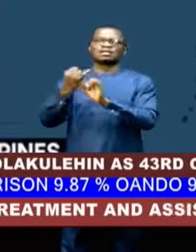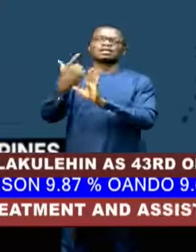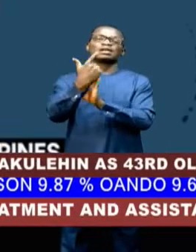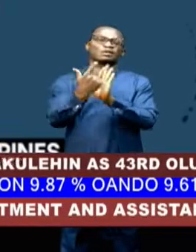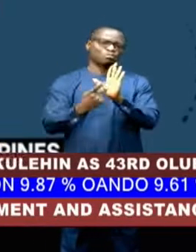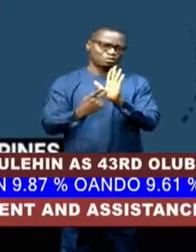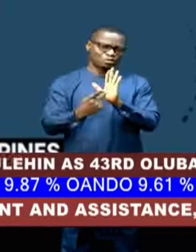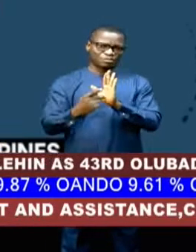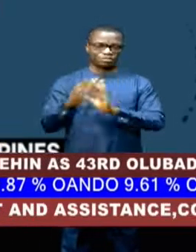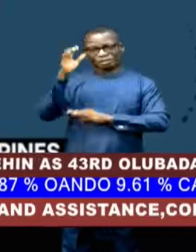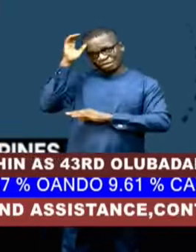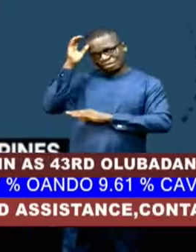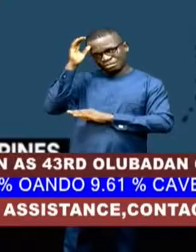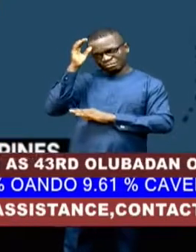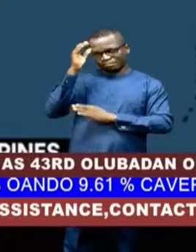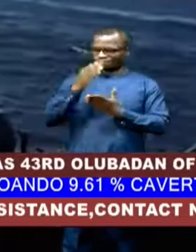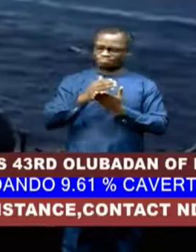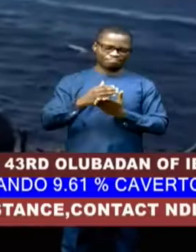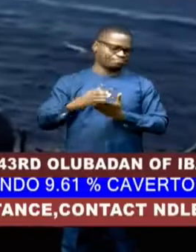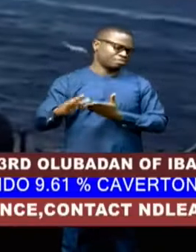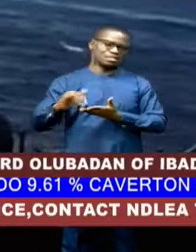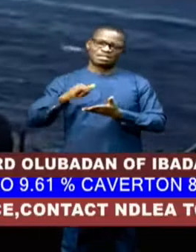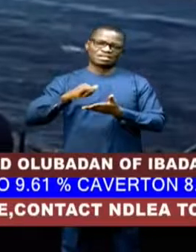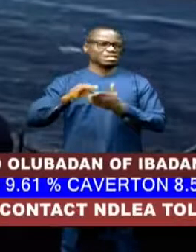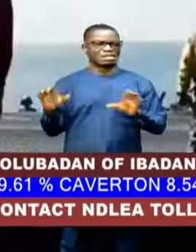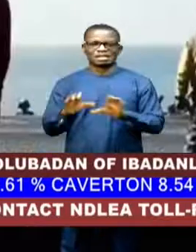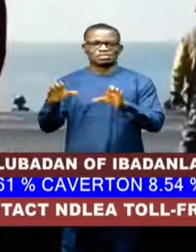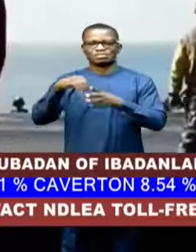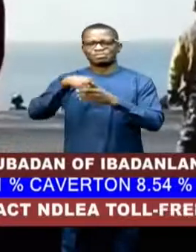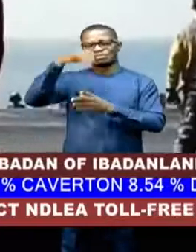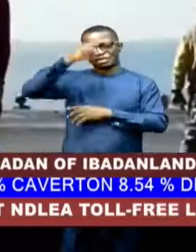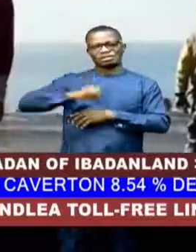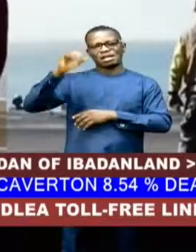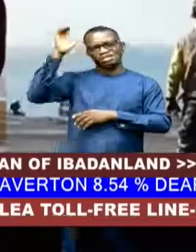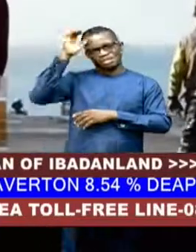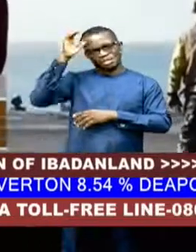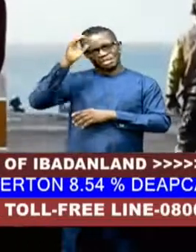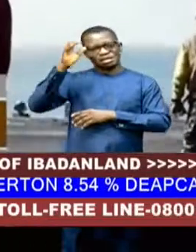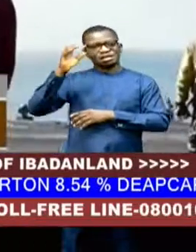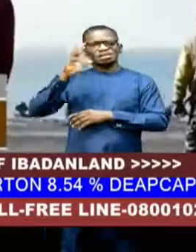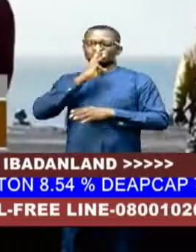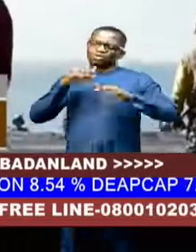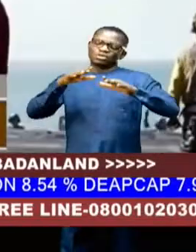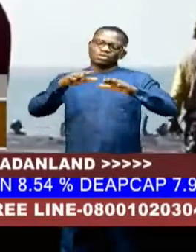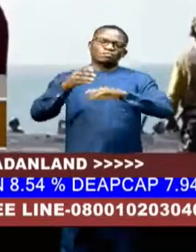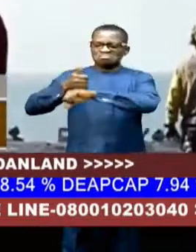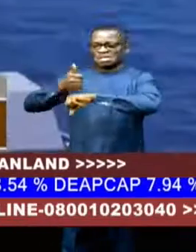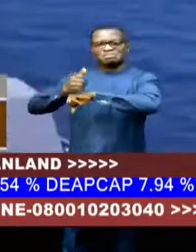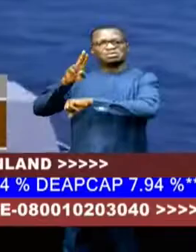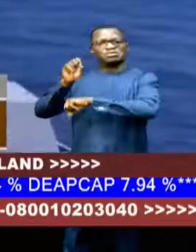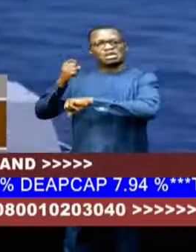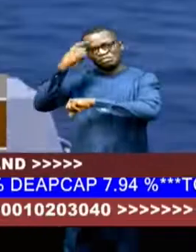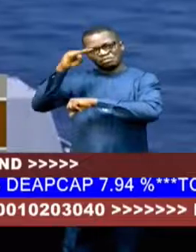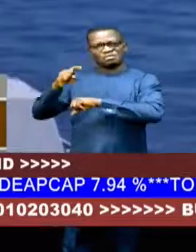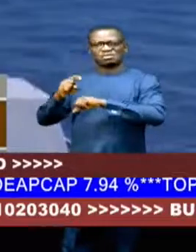part, has repeatedly dismissed criticism of its actions in the South China Sea and blamed the U.S. for flaming tensions